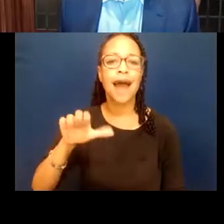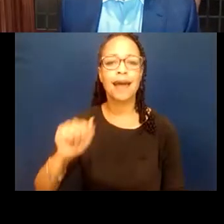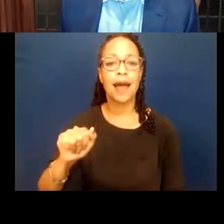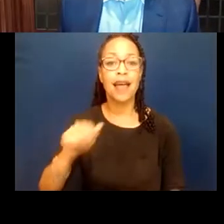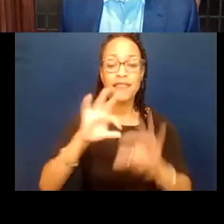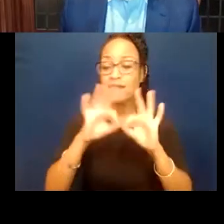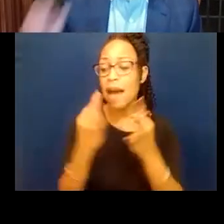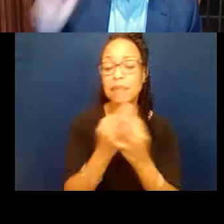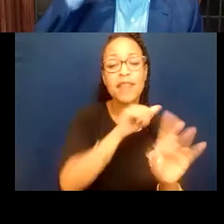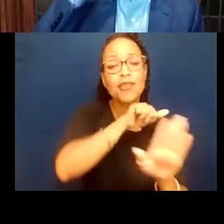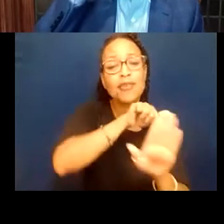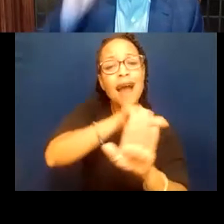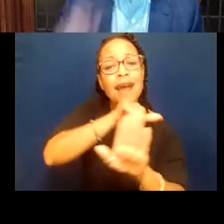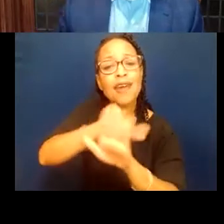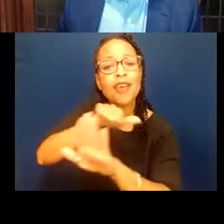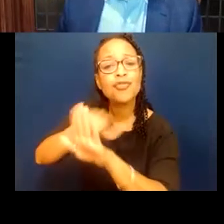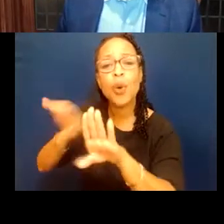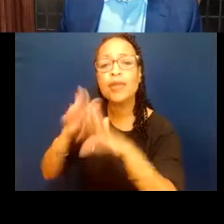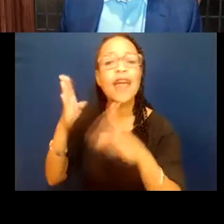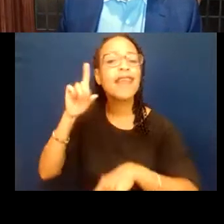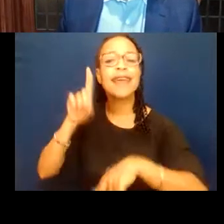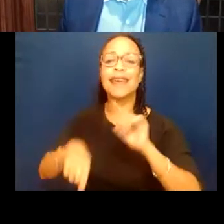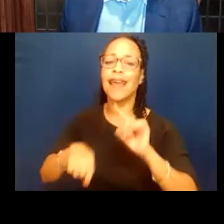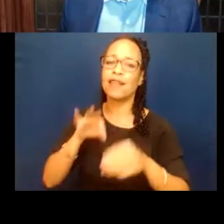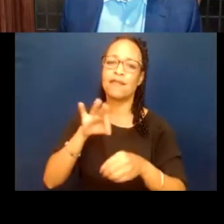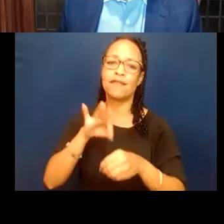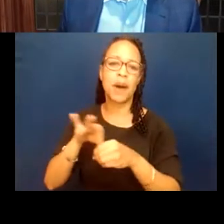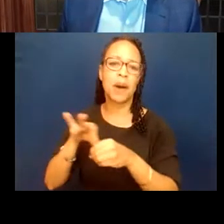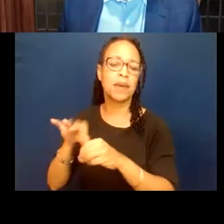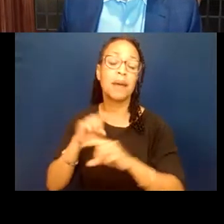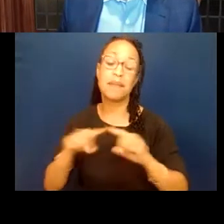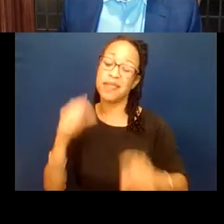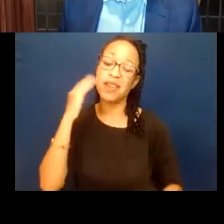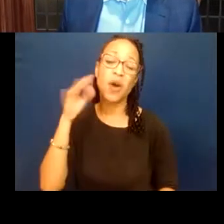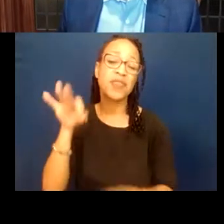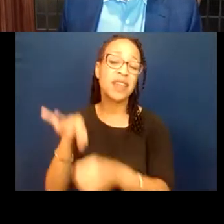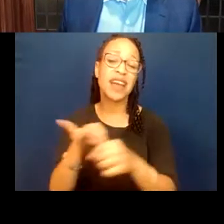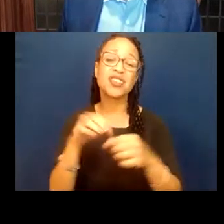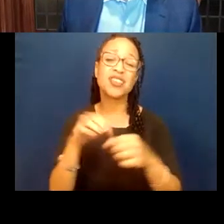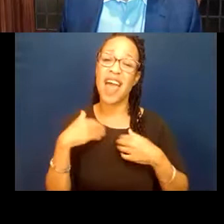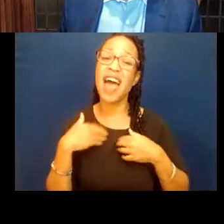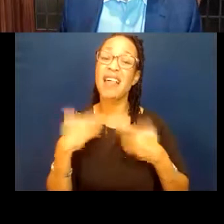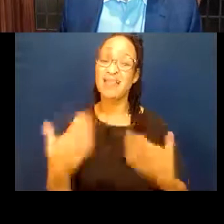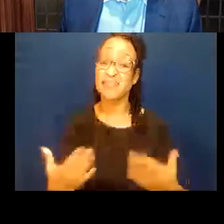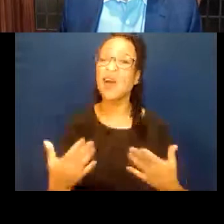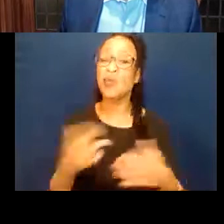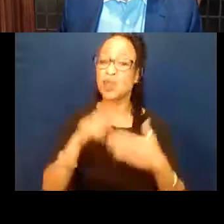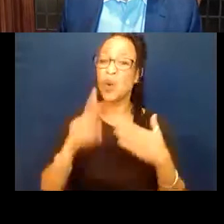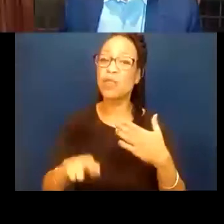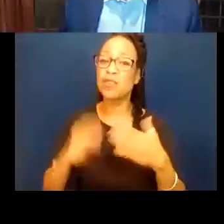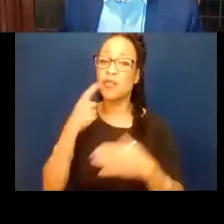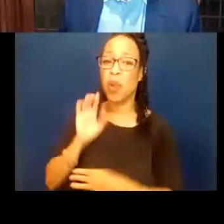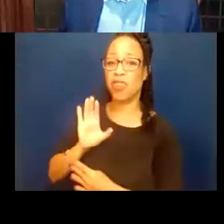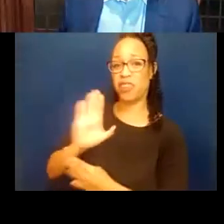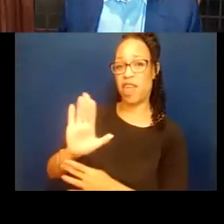doors, they can't vote, but they know that the election has consequences on their lives. So I see them with,